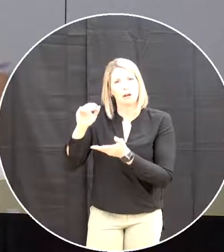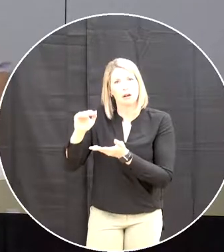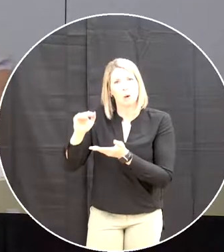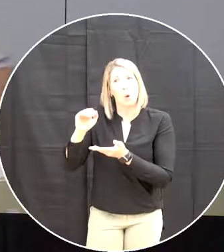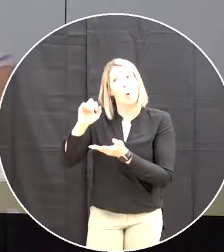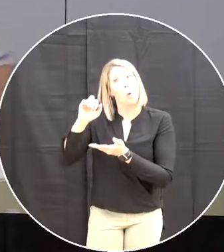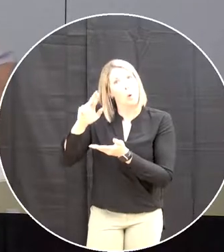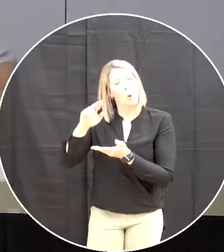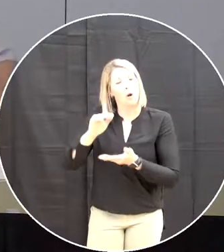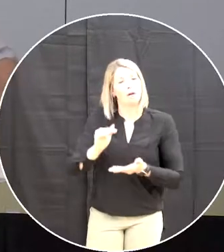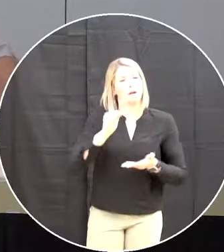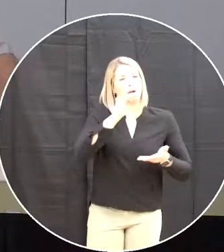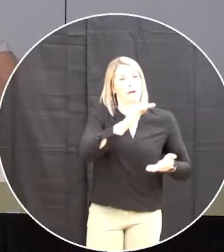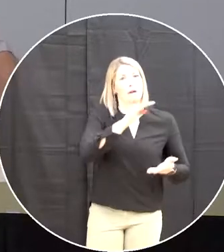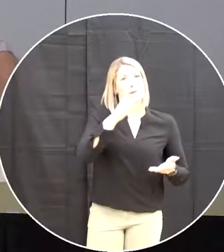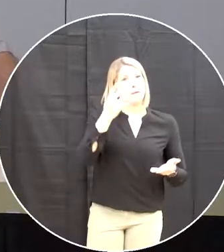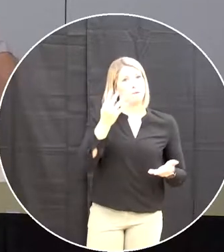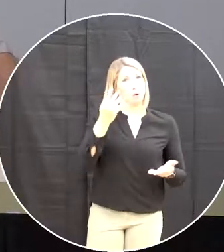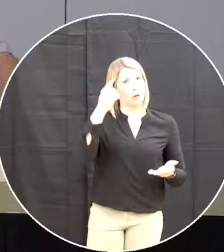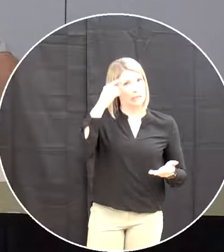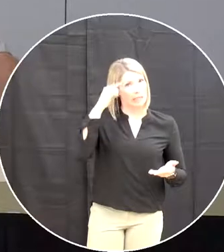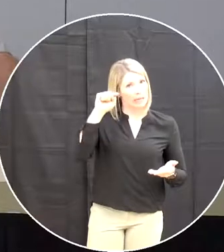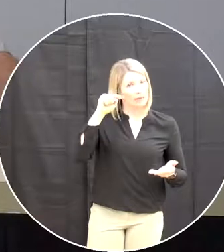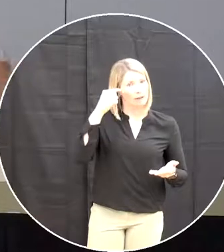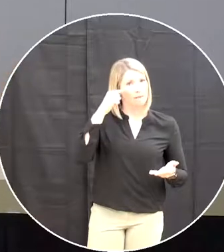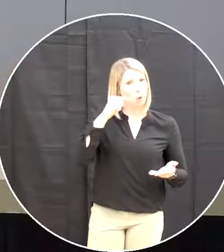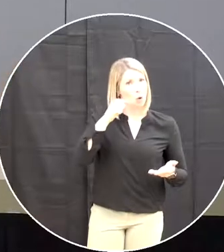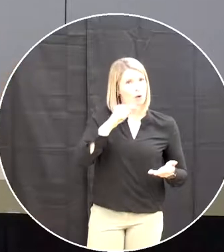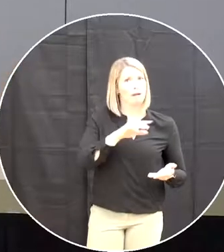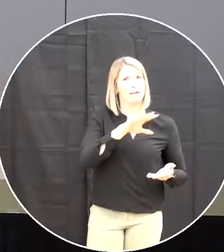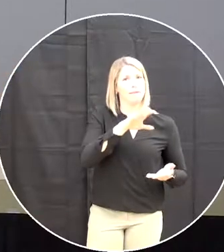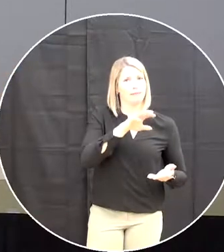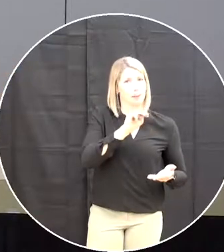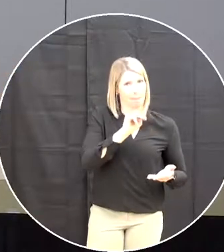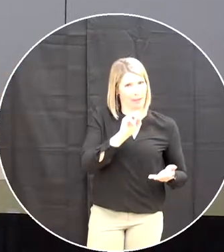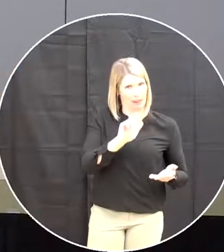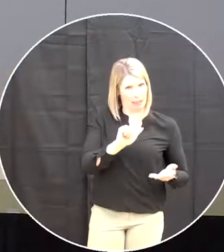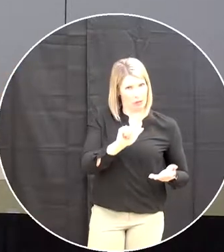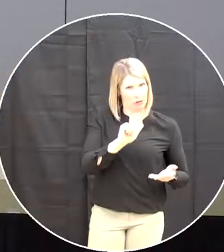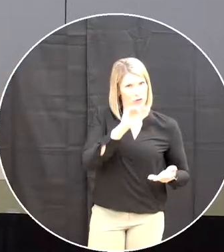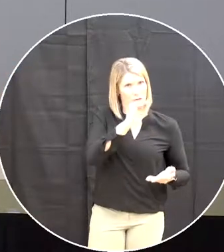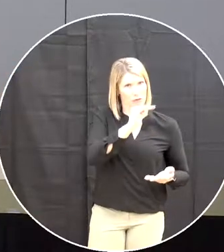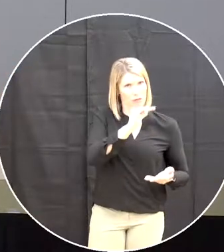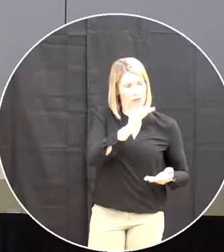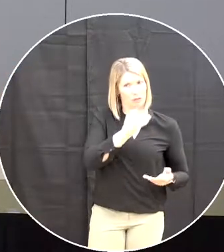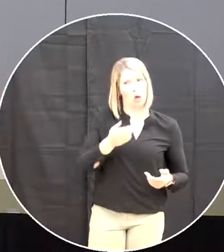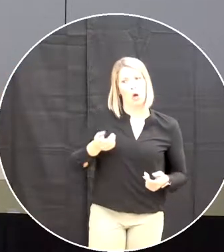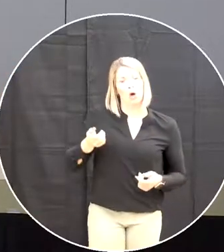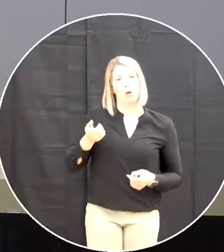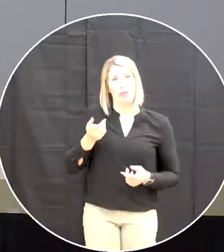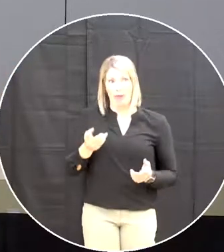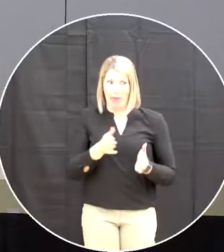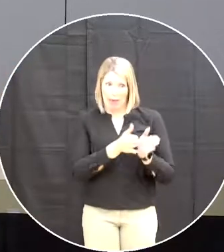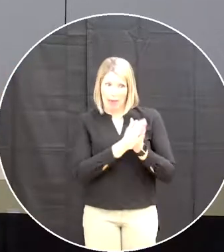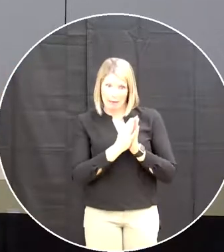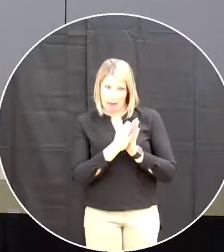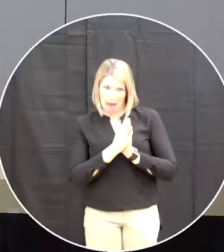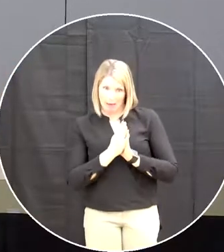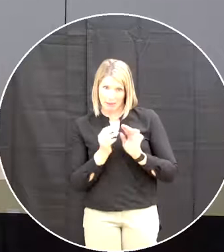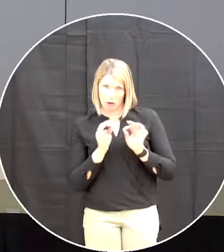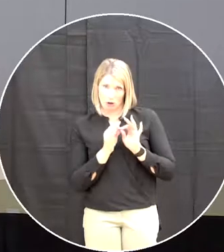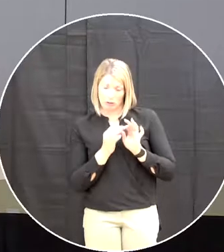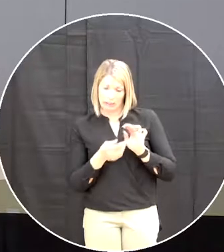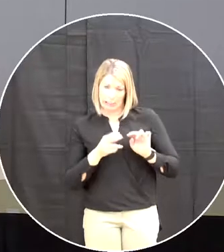was discussed and we passed a resolution to give them